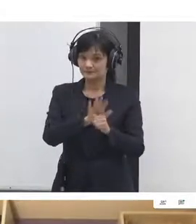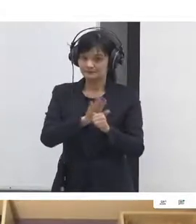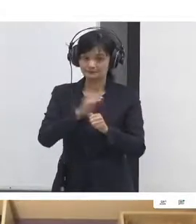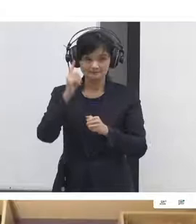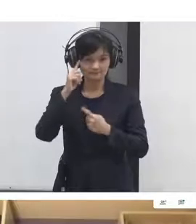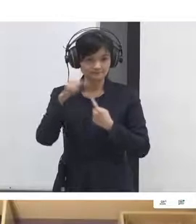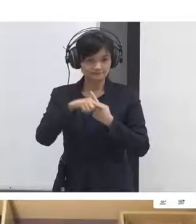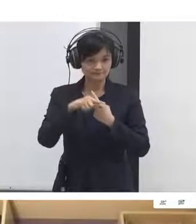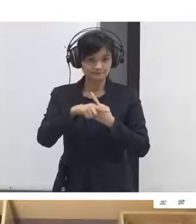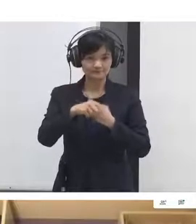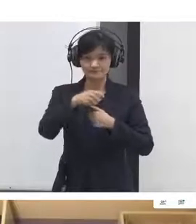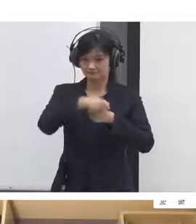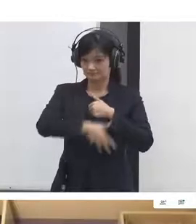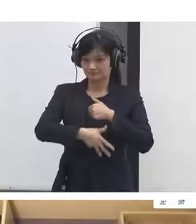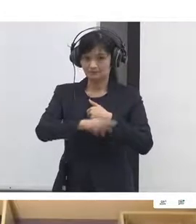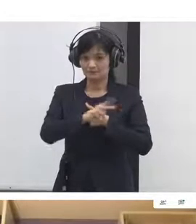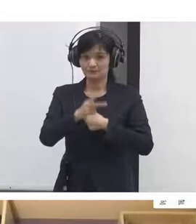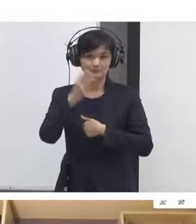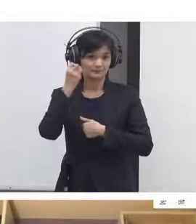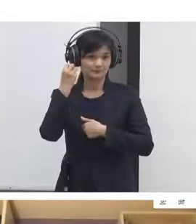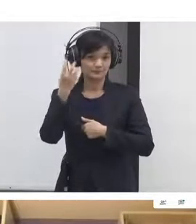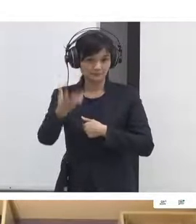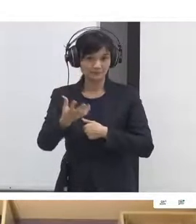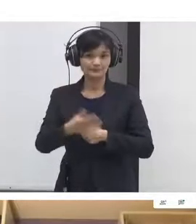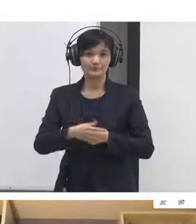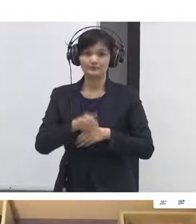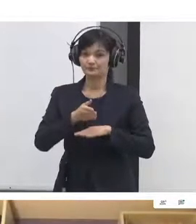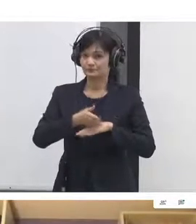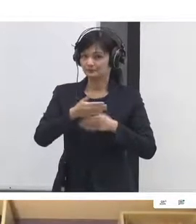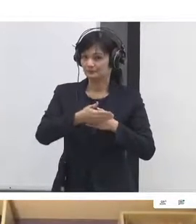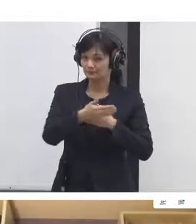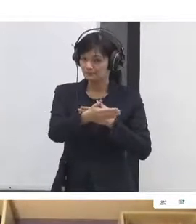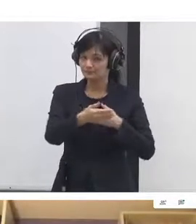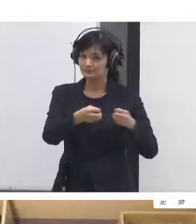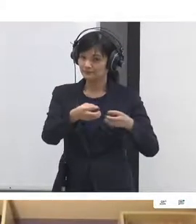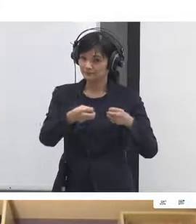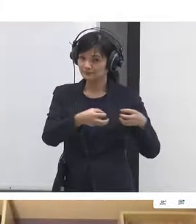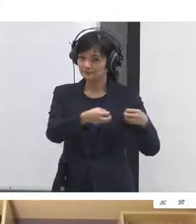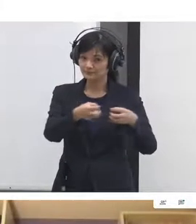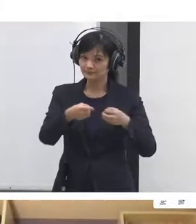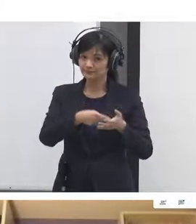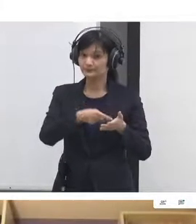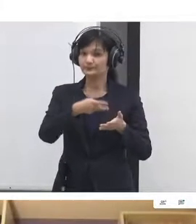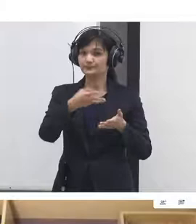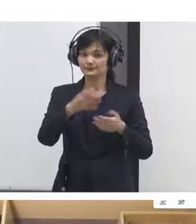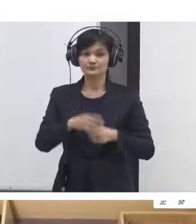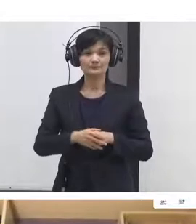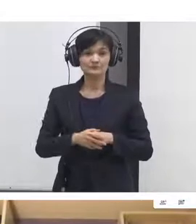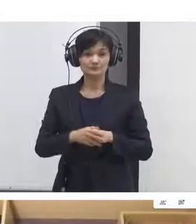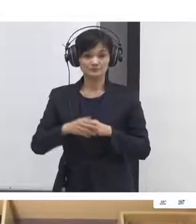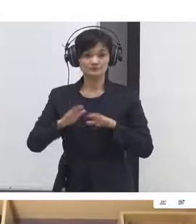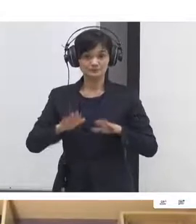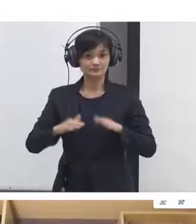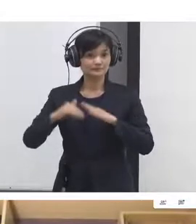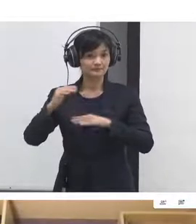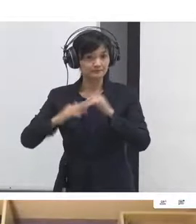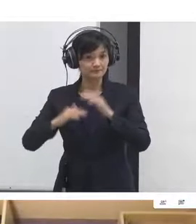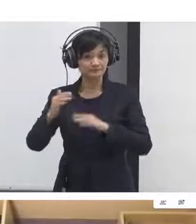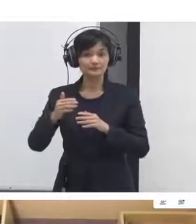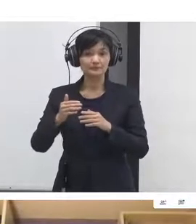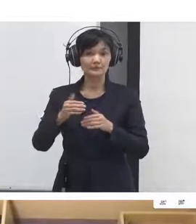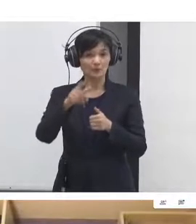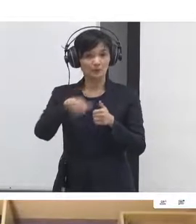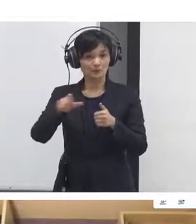essentially some of them are already experienced facilitators many people who work in XR have a background in organizing